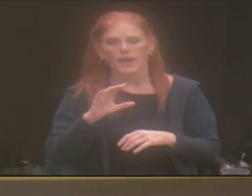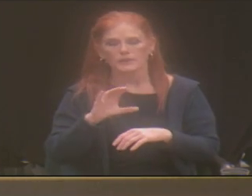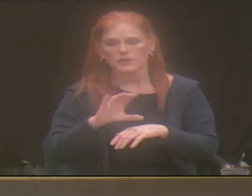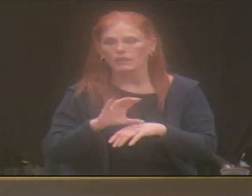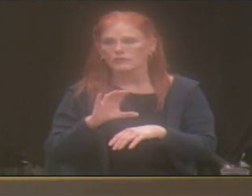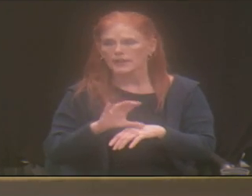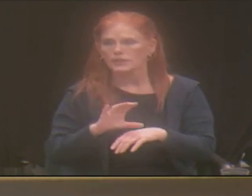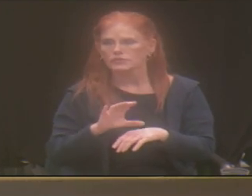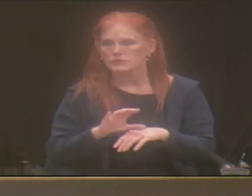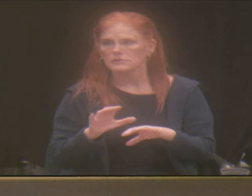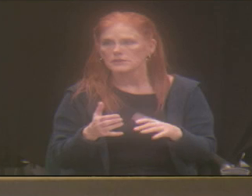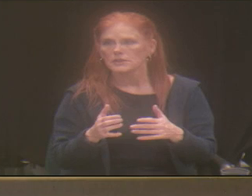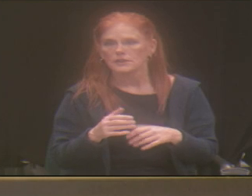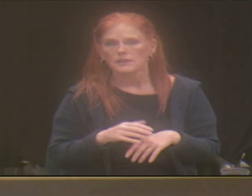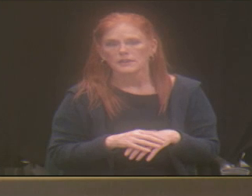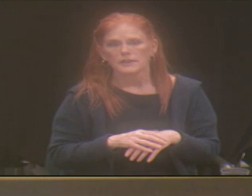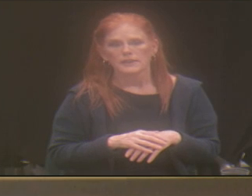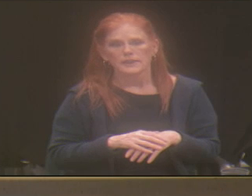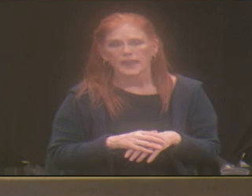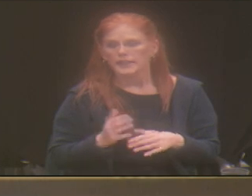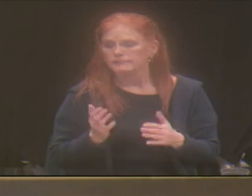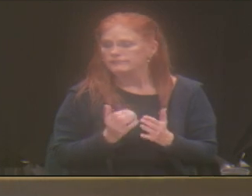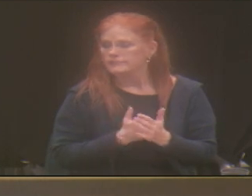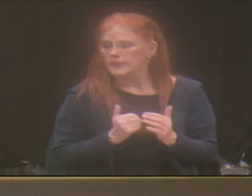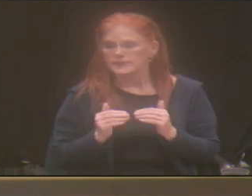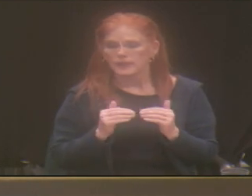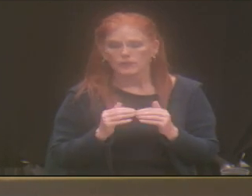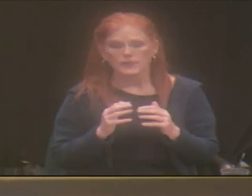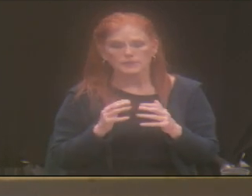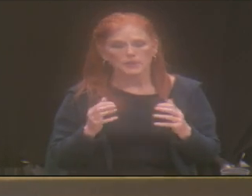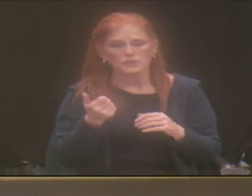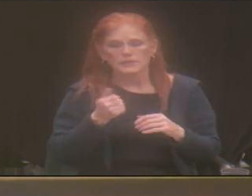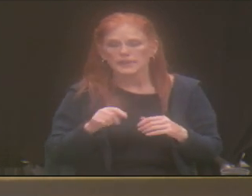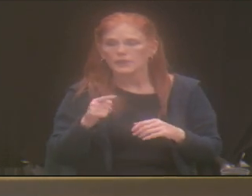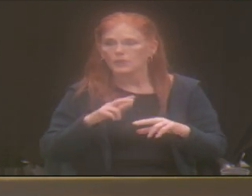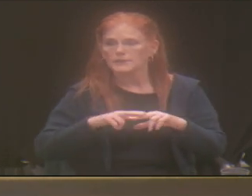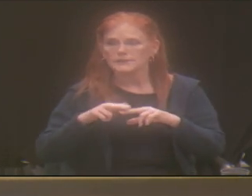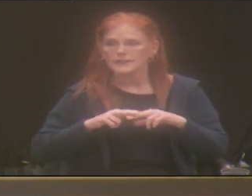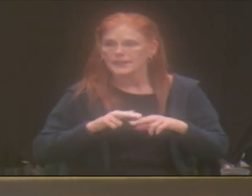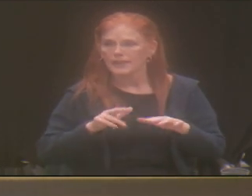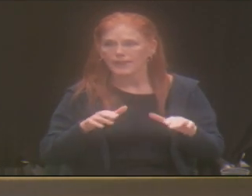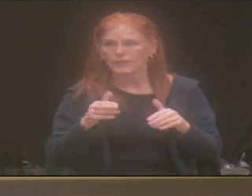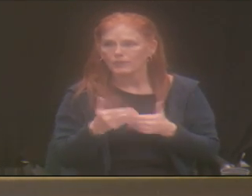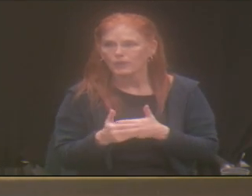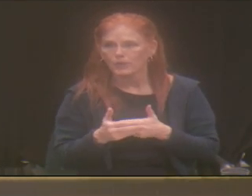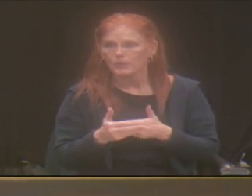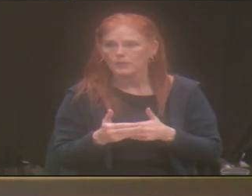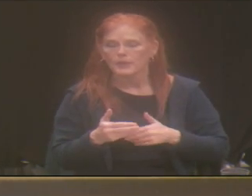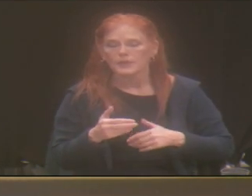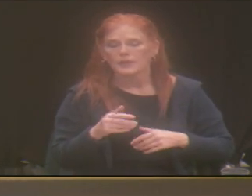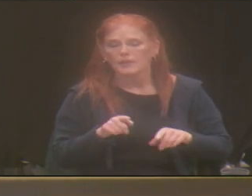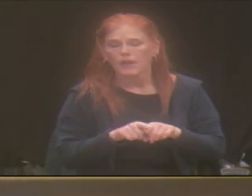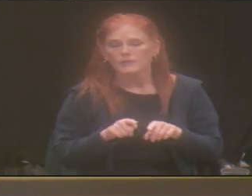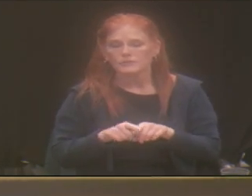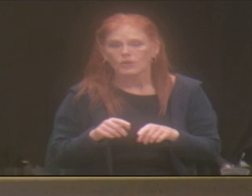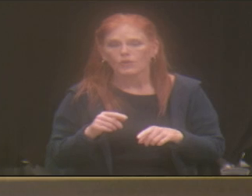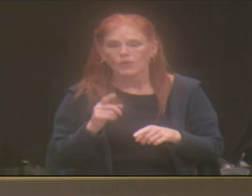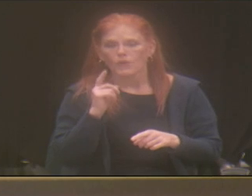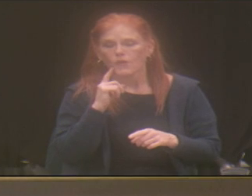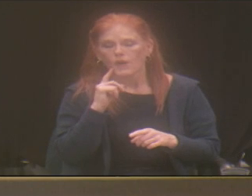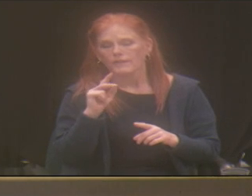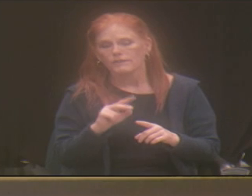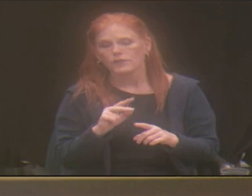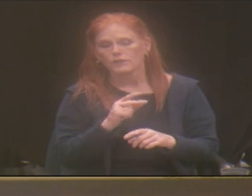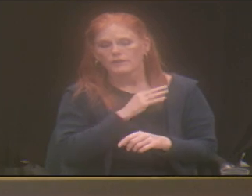gets as much as anybody in the room does out of it. And so and I also see the faith community as a